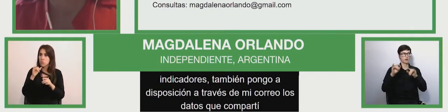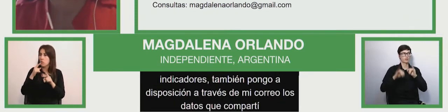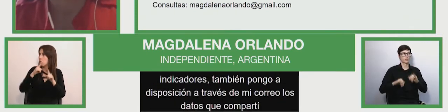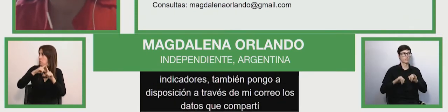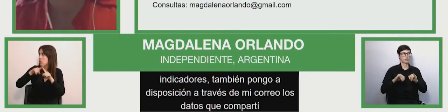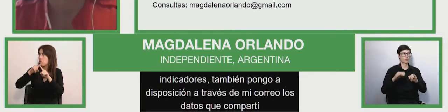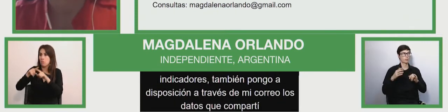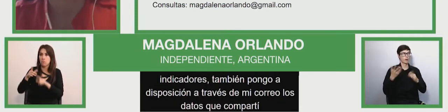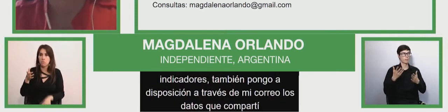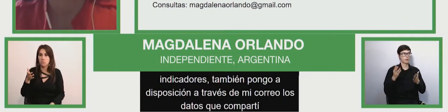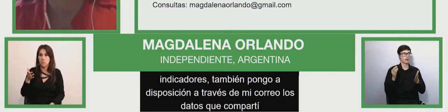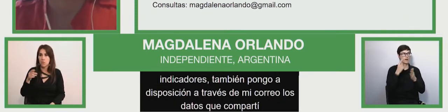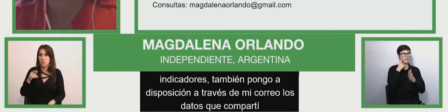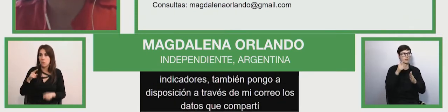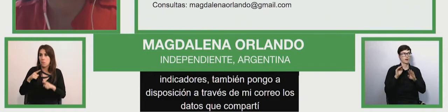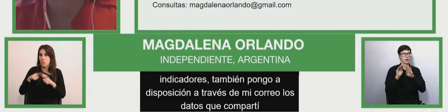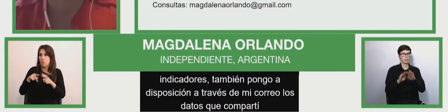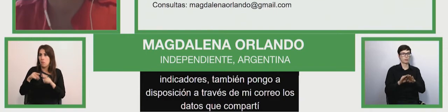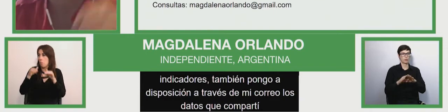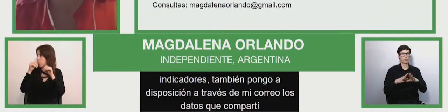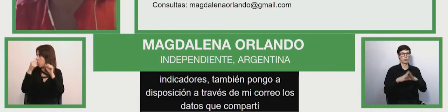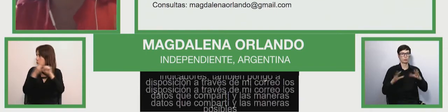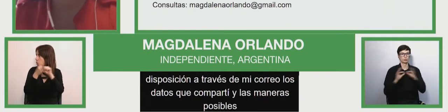measuring support thank you very much